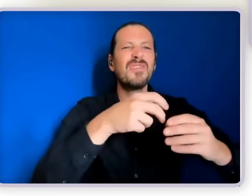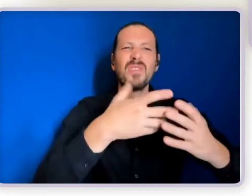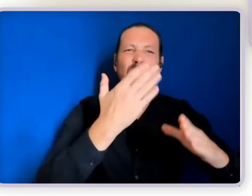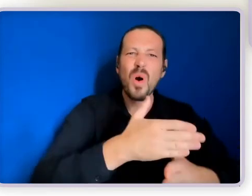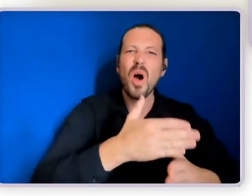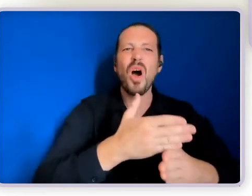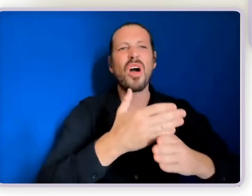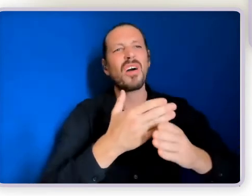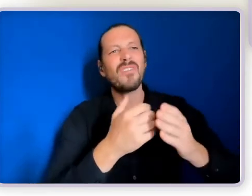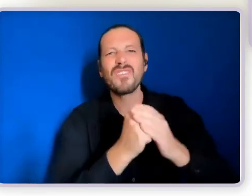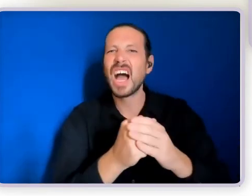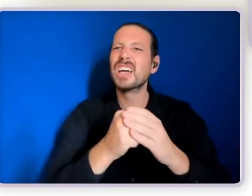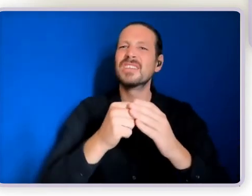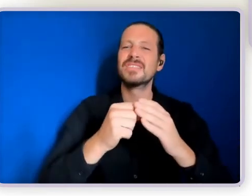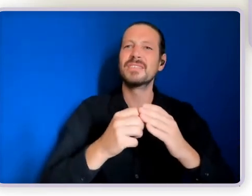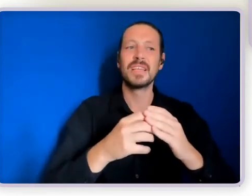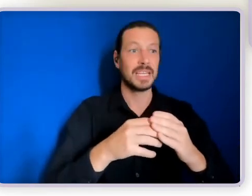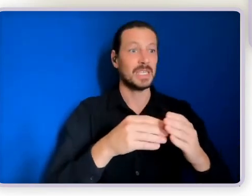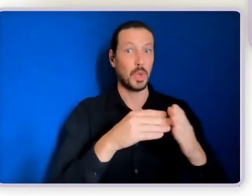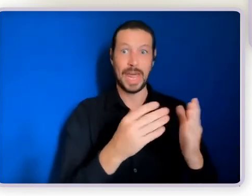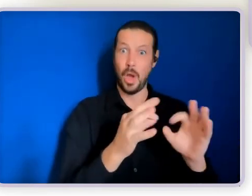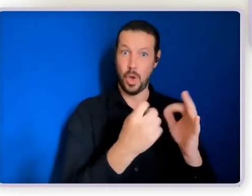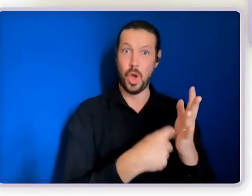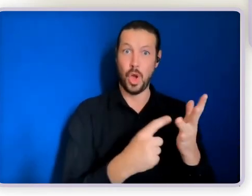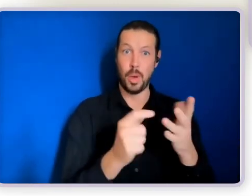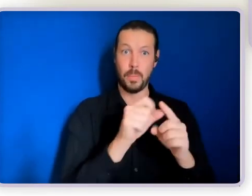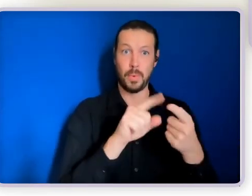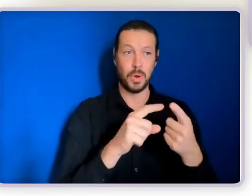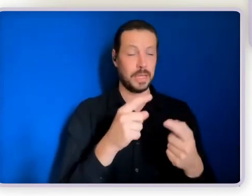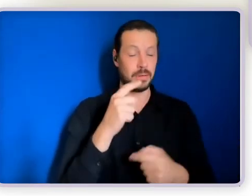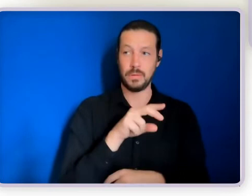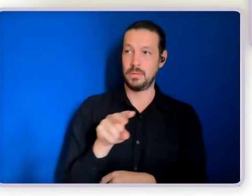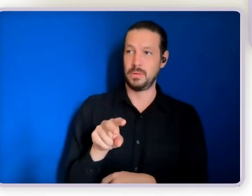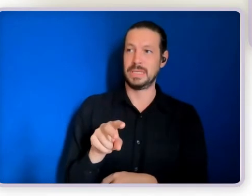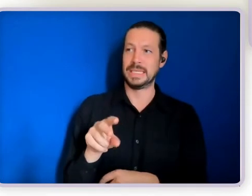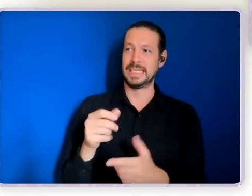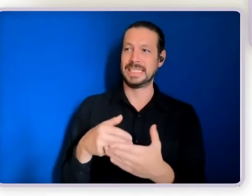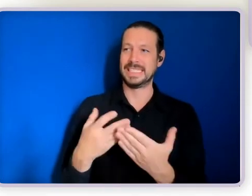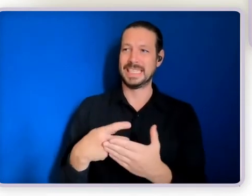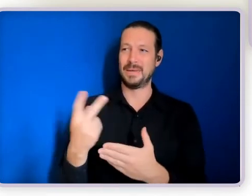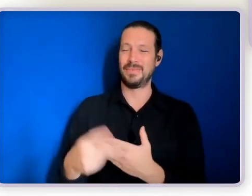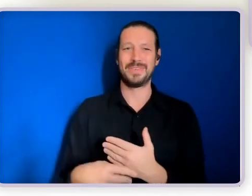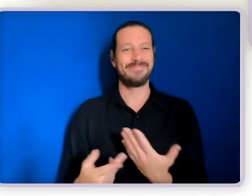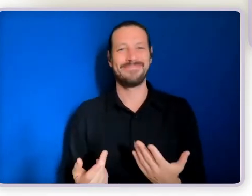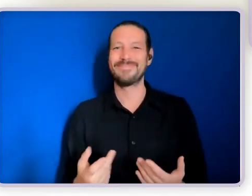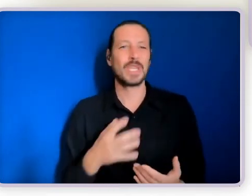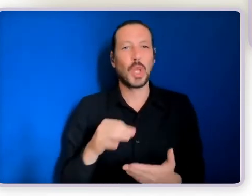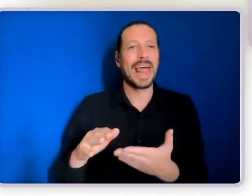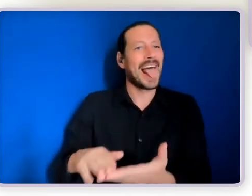he moved into his own home he looks back at that time in that day center as as debilitating and he can see the difference now